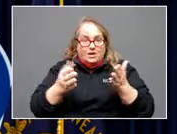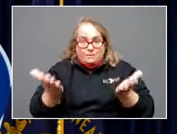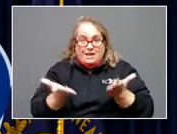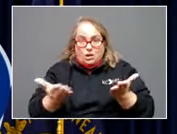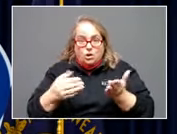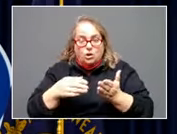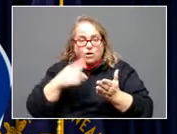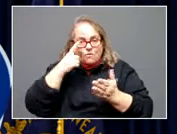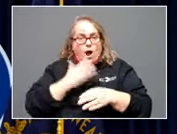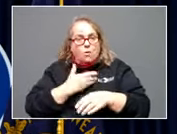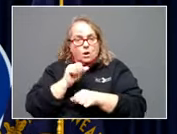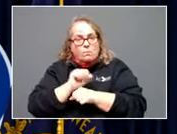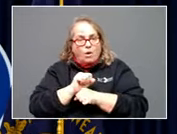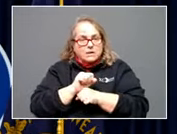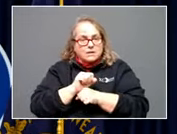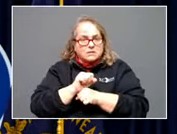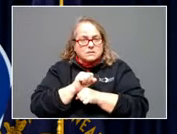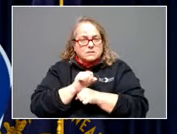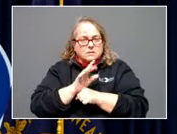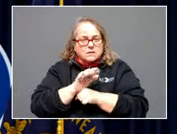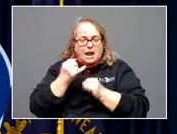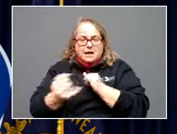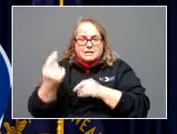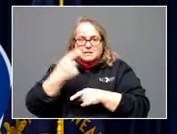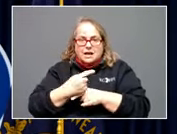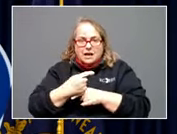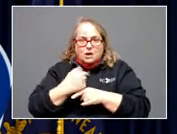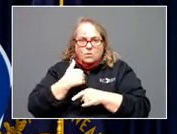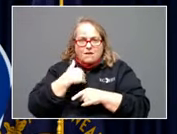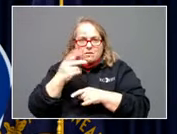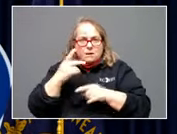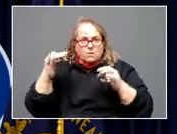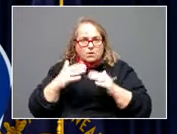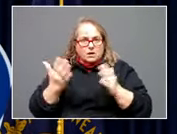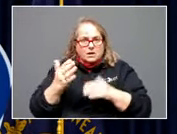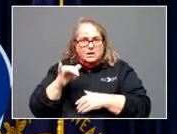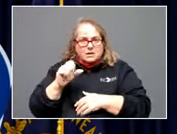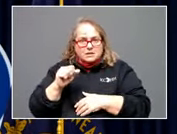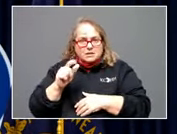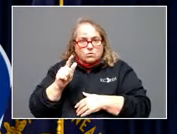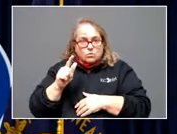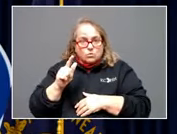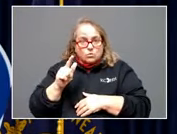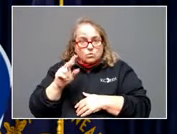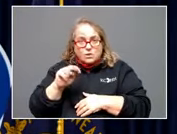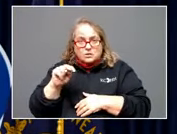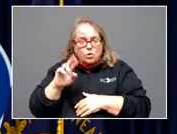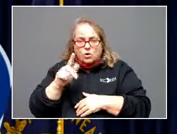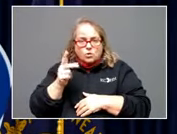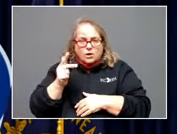employees, I think. The last day that we have the majority of people is the 22nd and the 23rd.